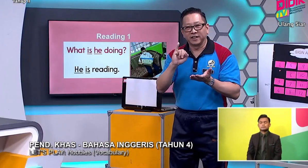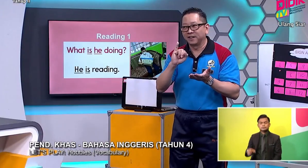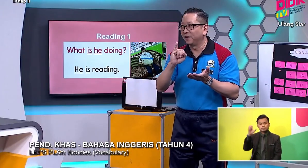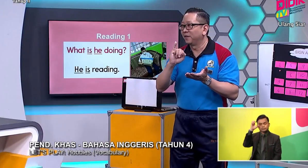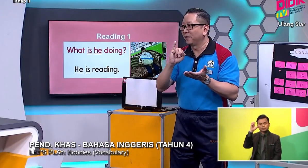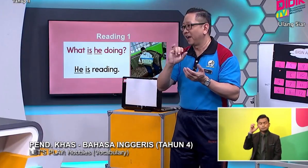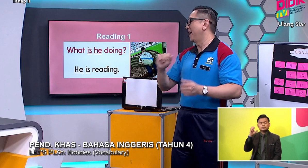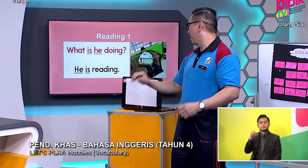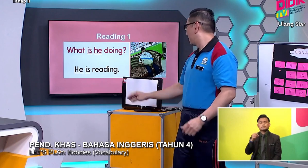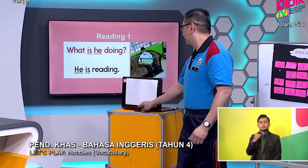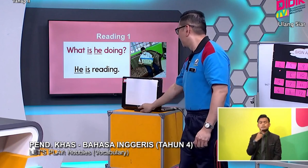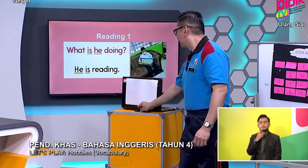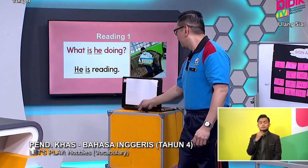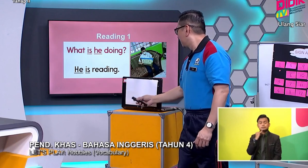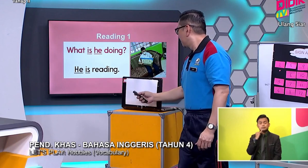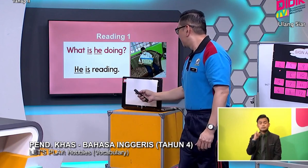Reading Okay